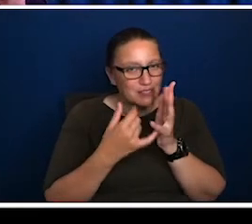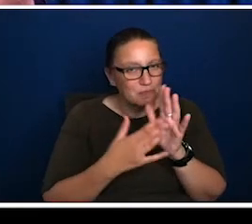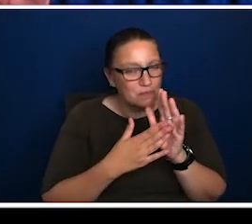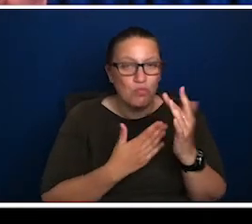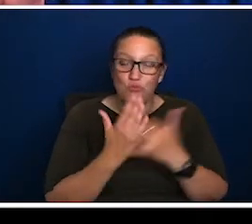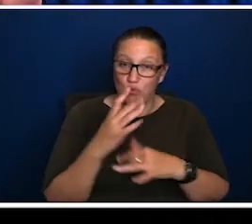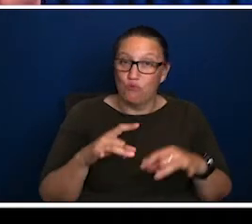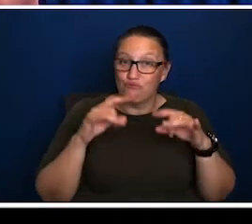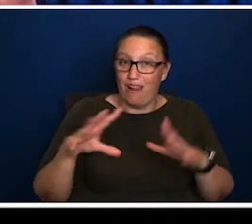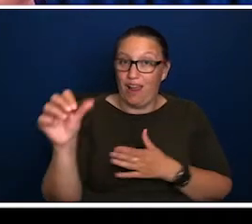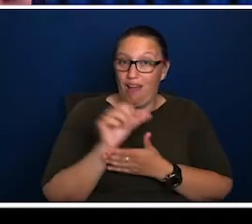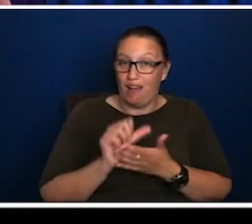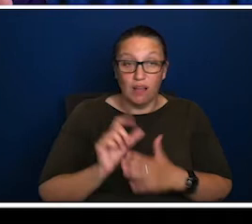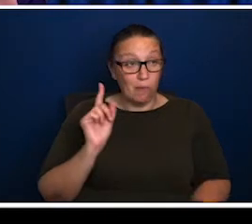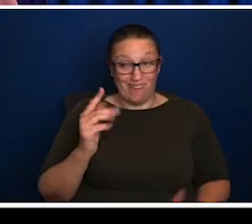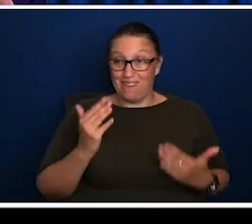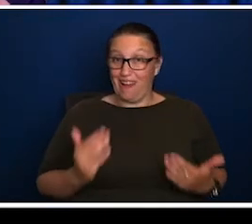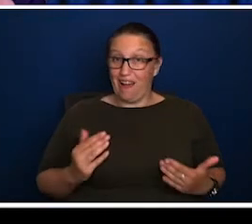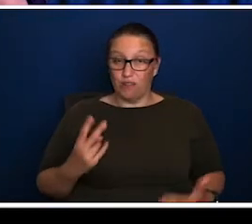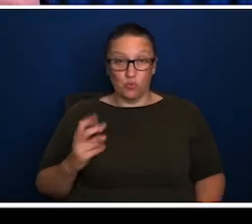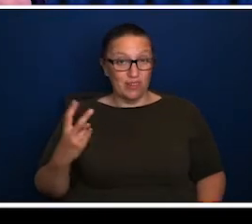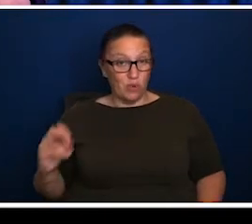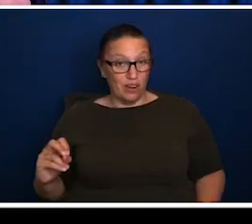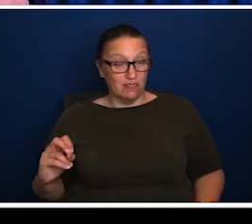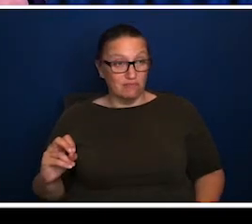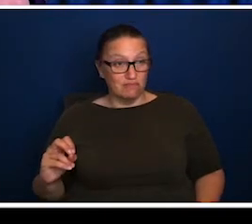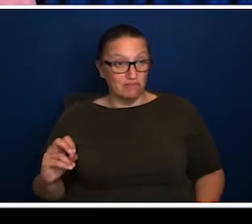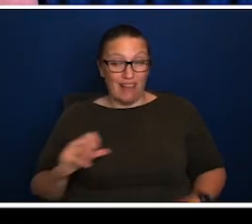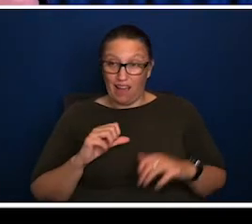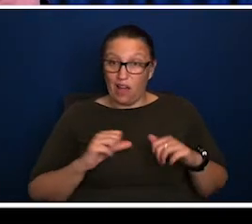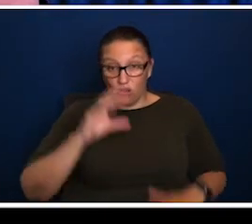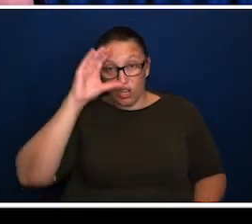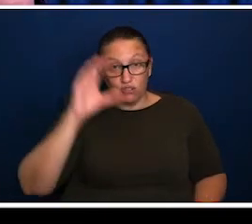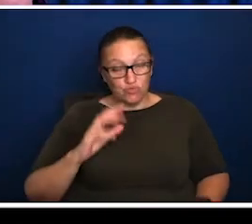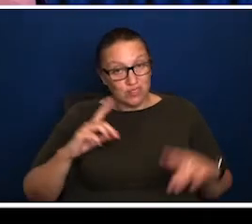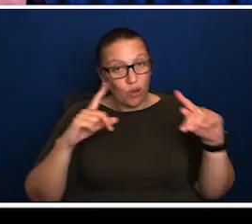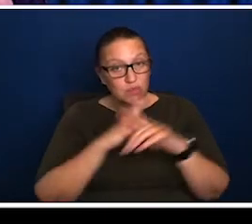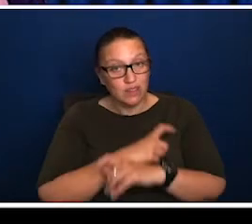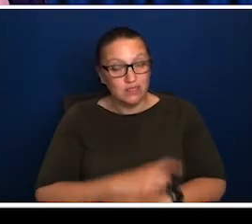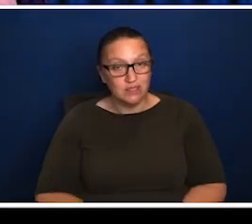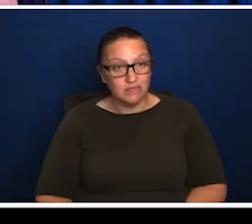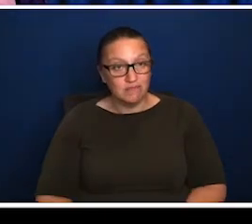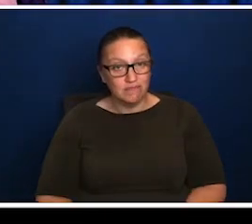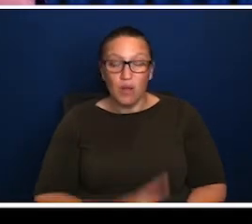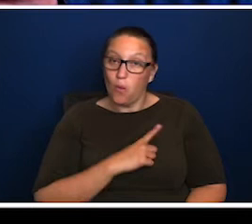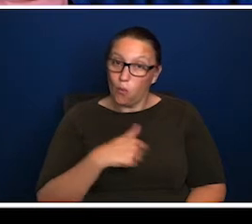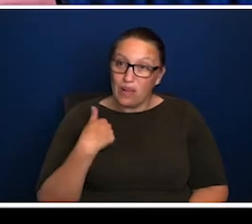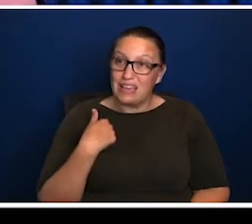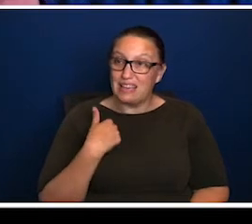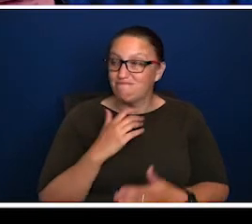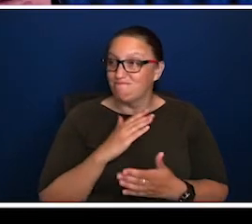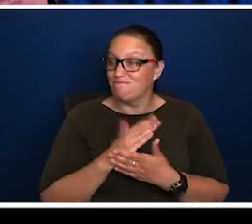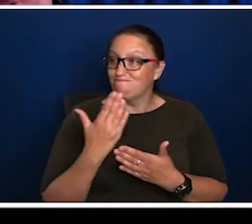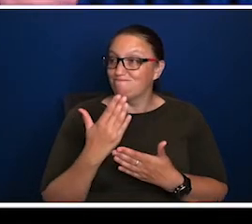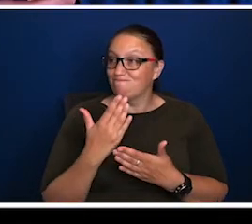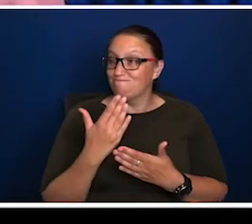This time around the complexity of the country and the way I sort of, I sort of describe it, we are today, to